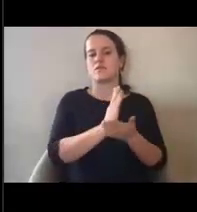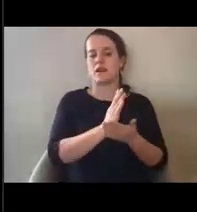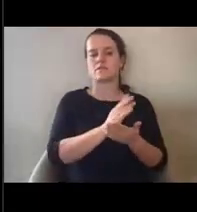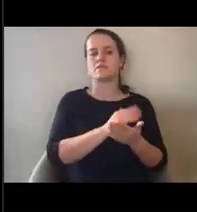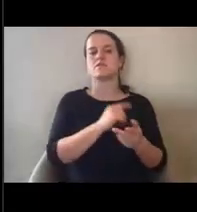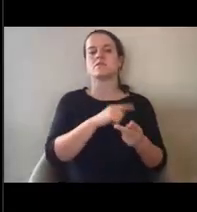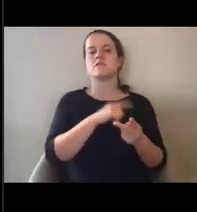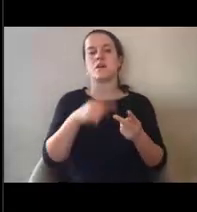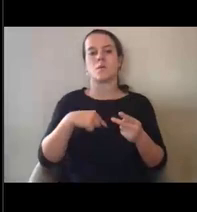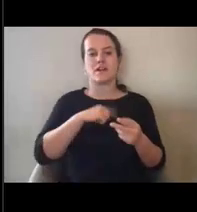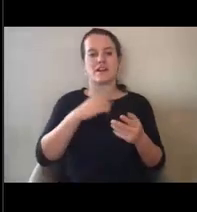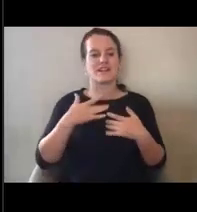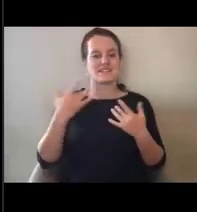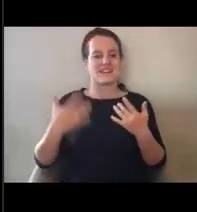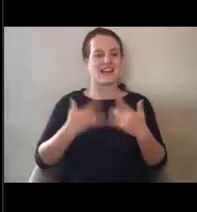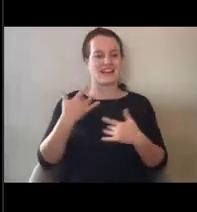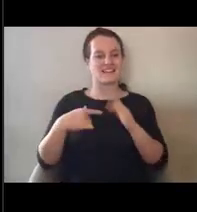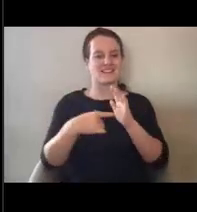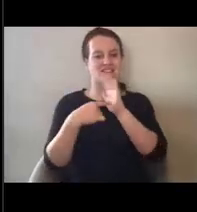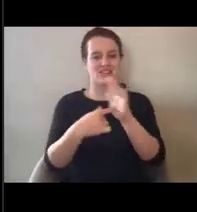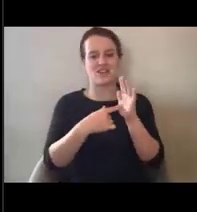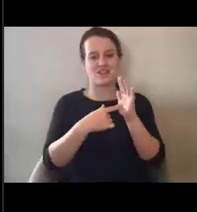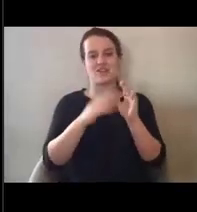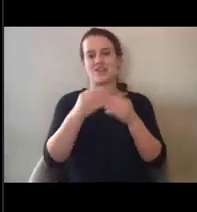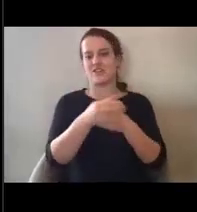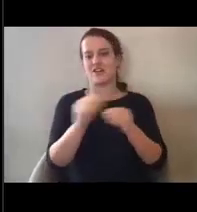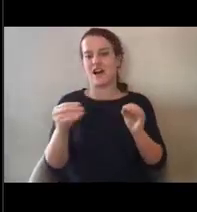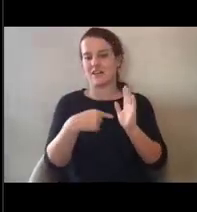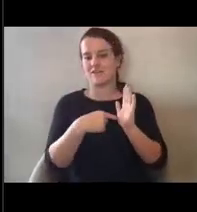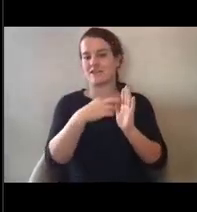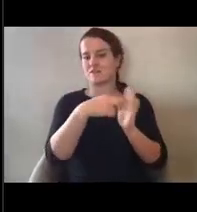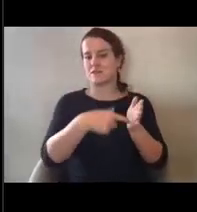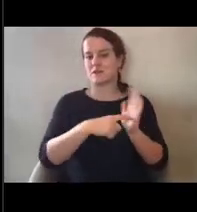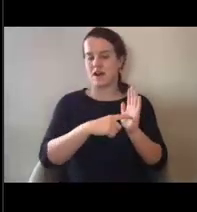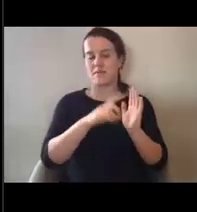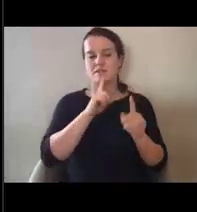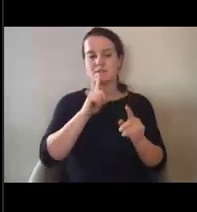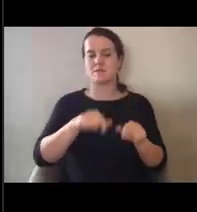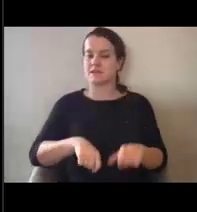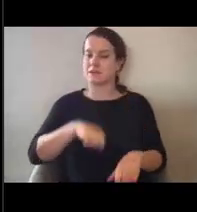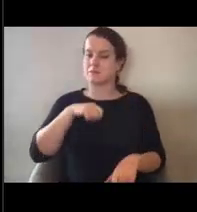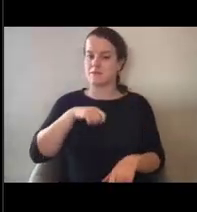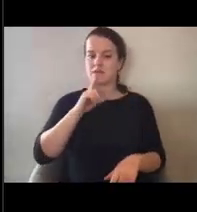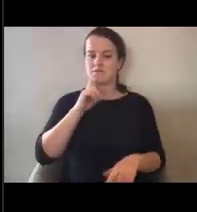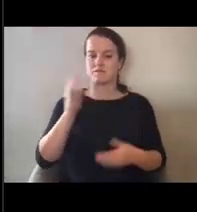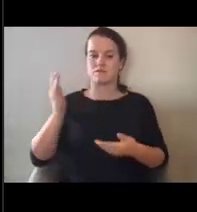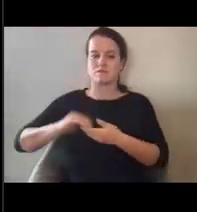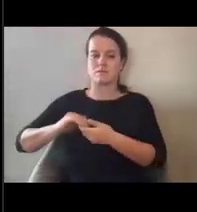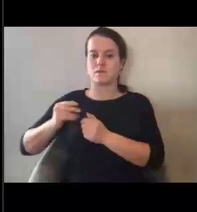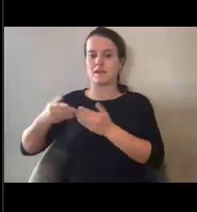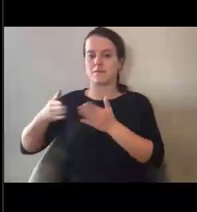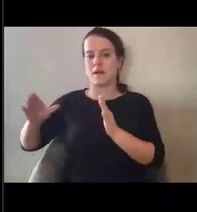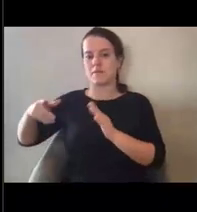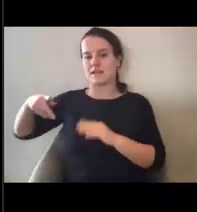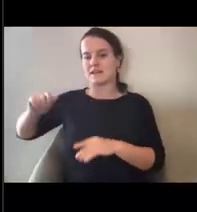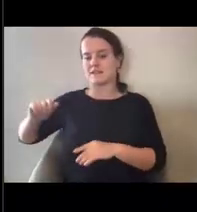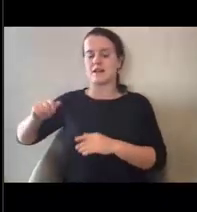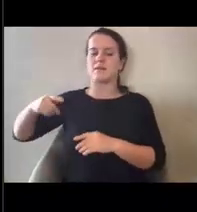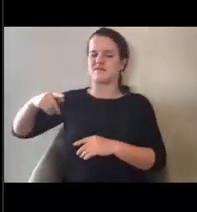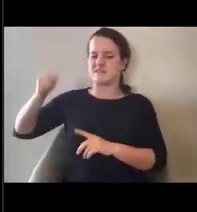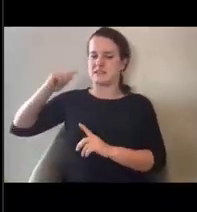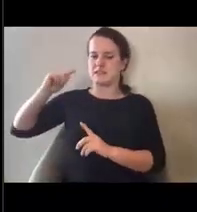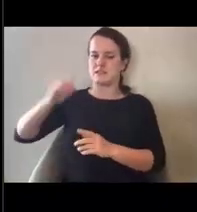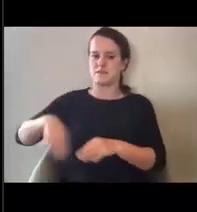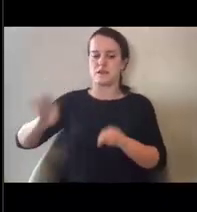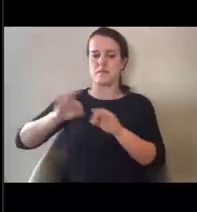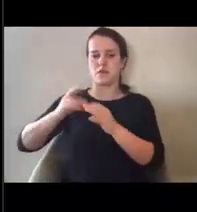equity requirements, and the Office of Equal Rights is really proud of the opportunity to partner with public assistance in this important program and